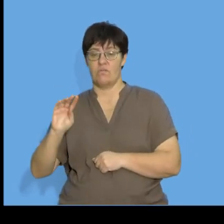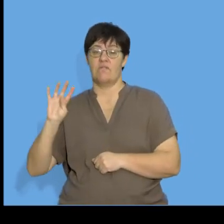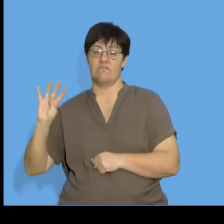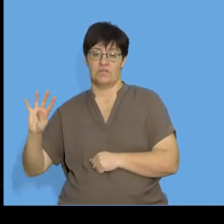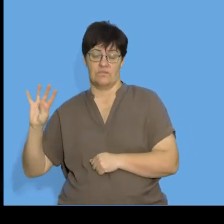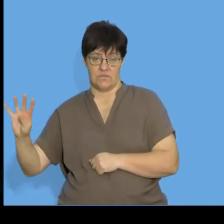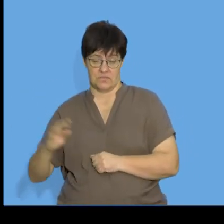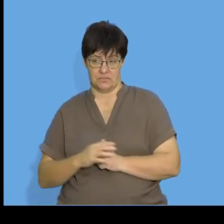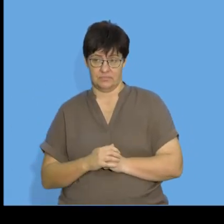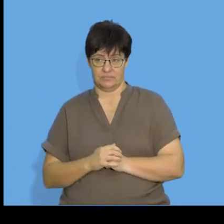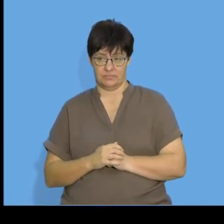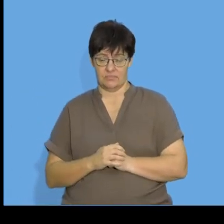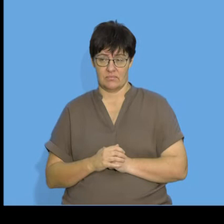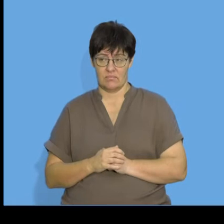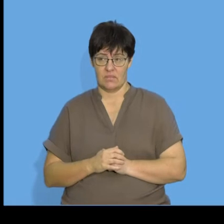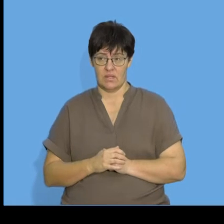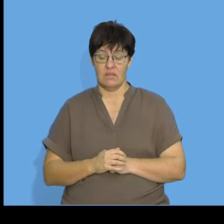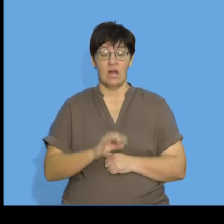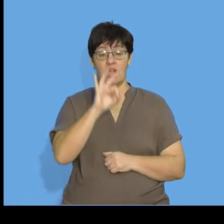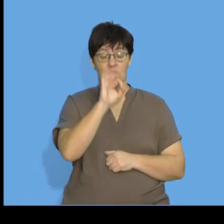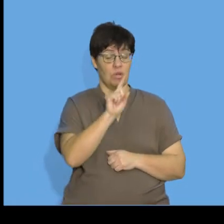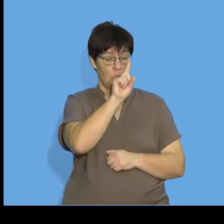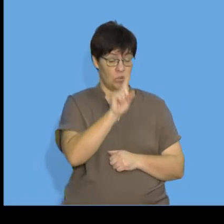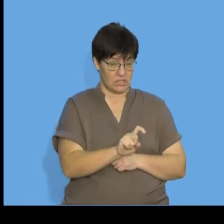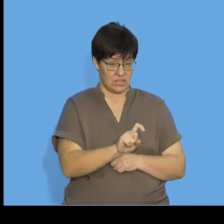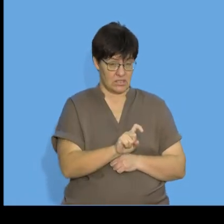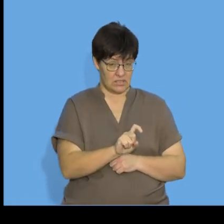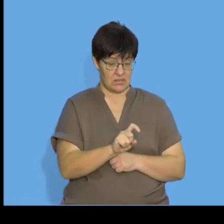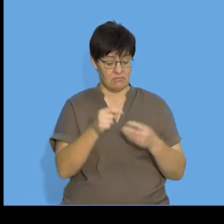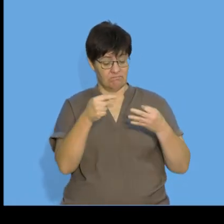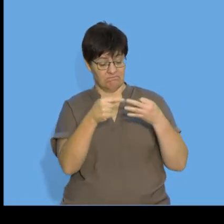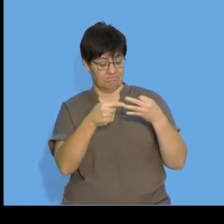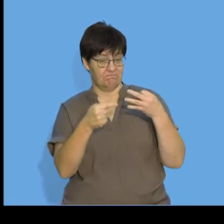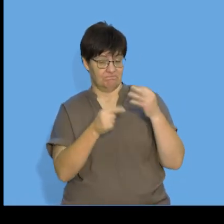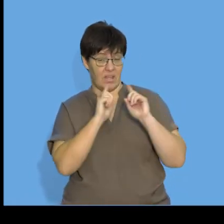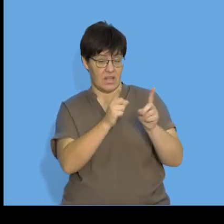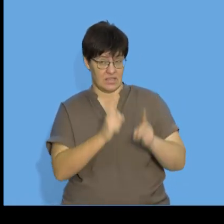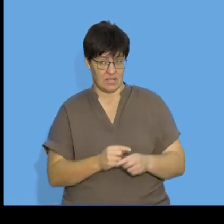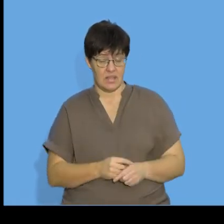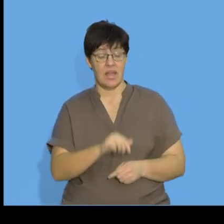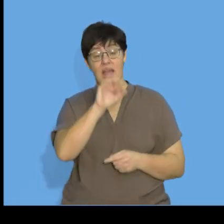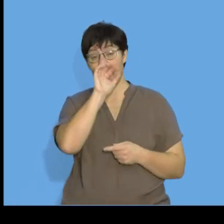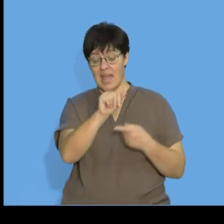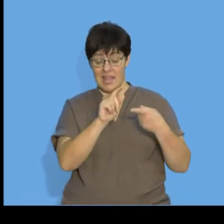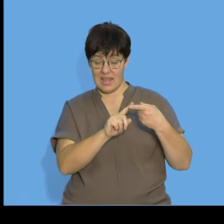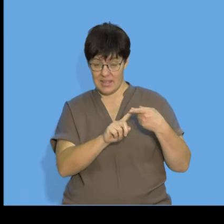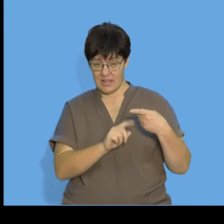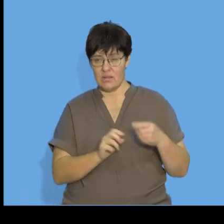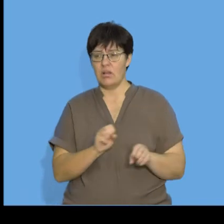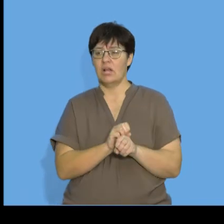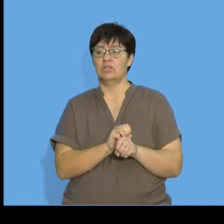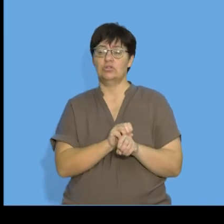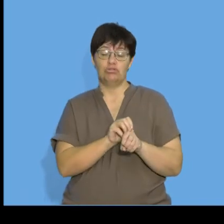we have three questions that we're going to work through together a is asking me to determine the general